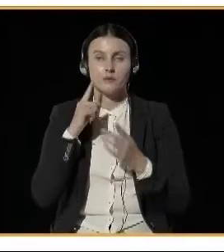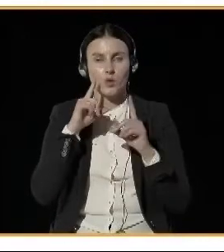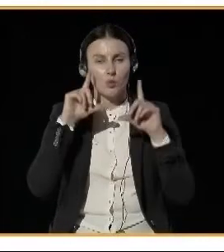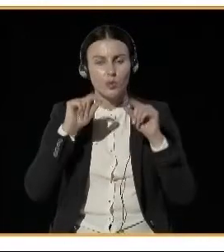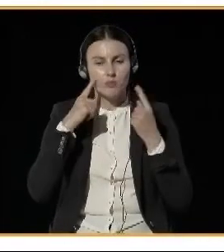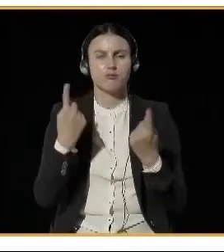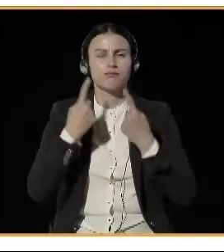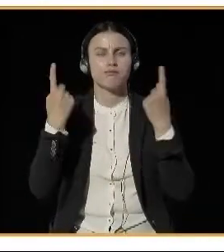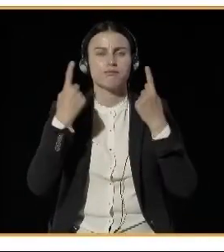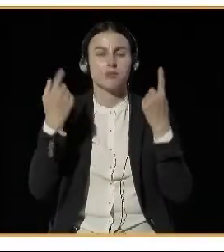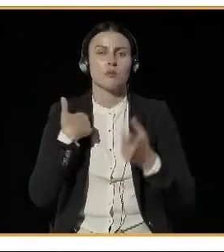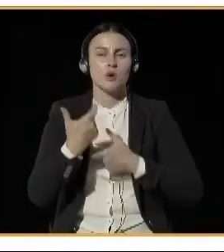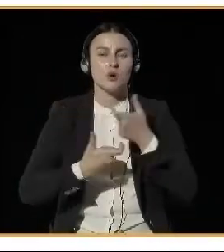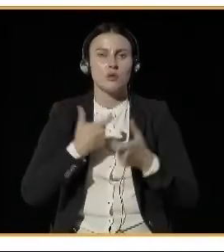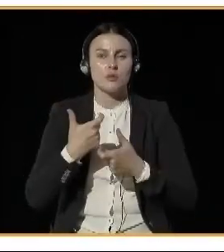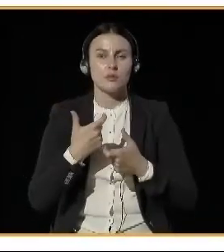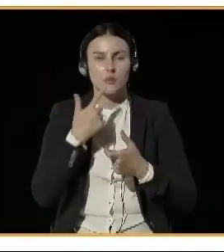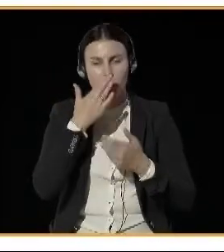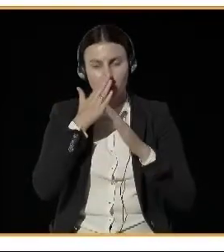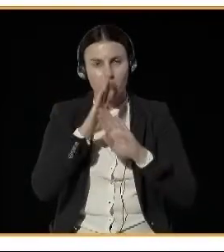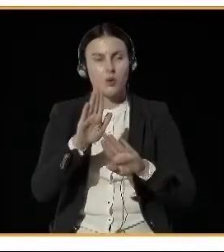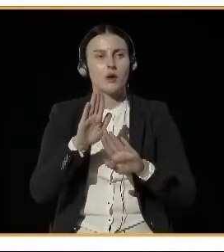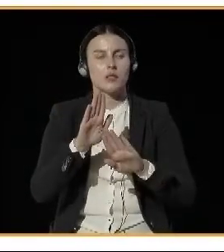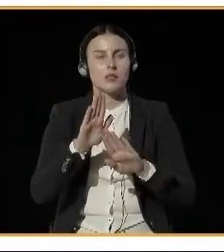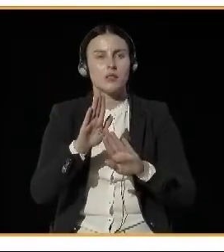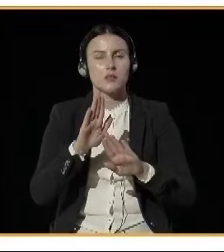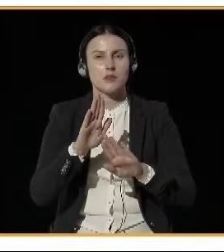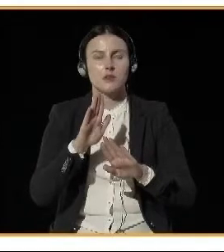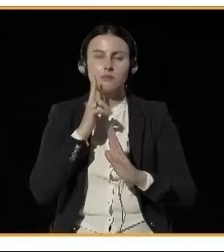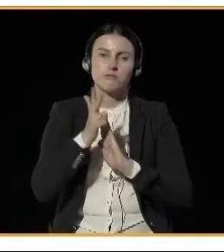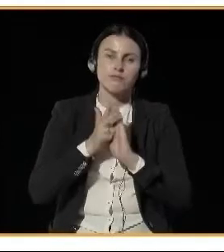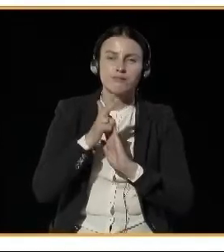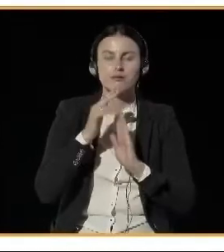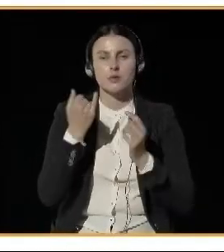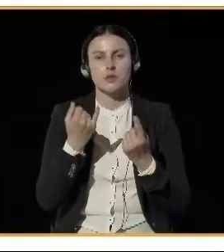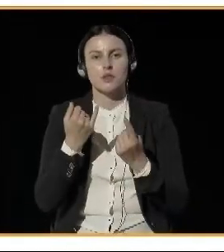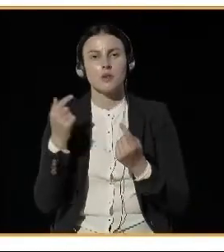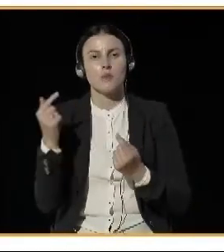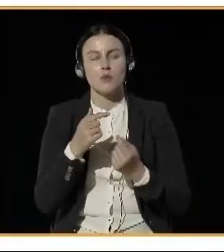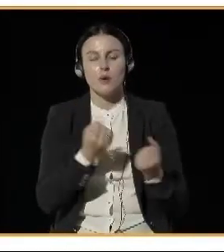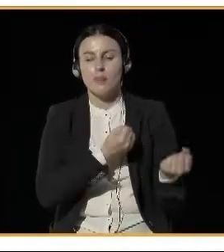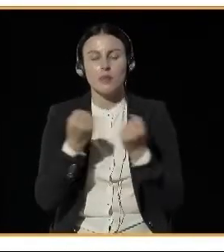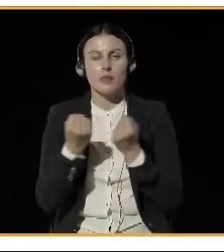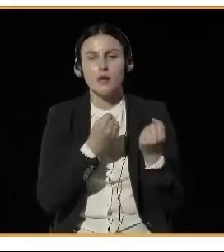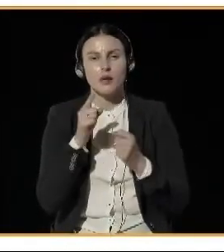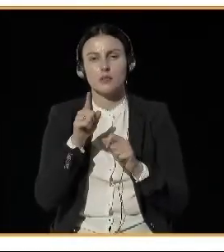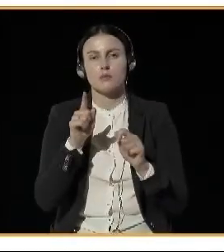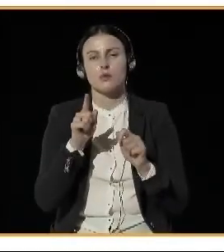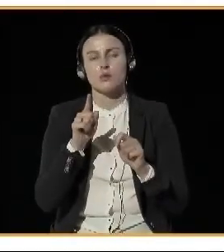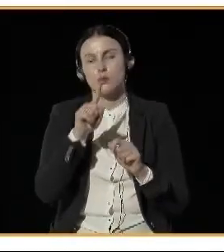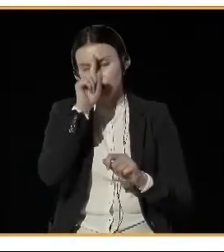And it's called Grey Days, where it promotes the use of public transport on days where air quality is bad.